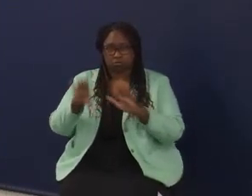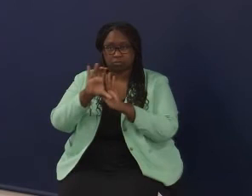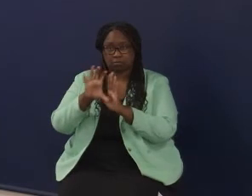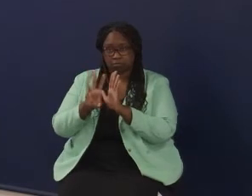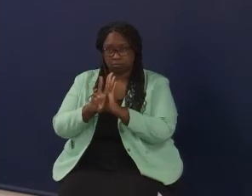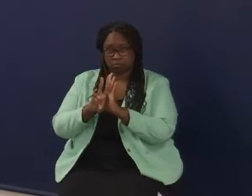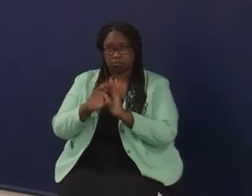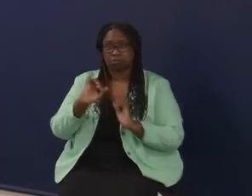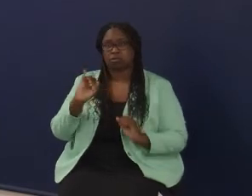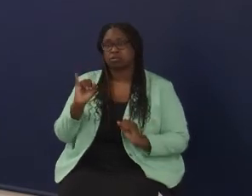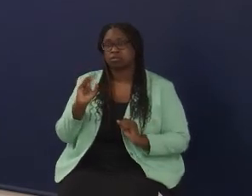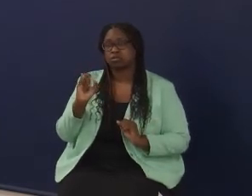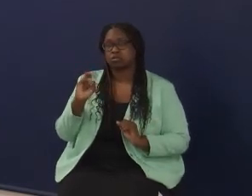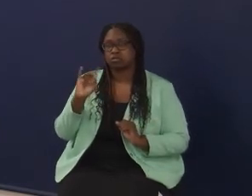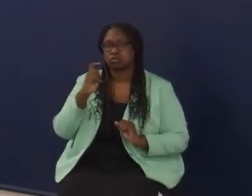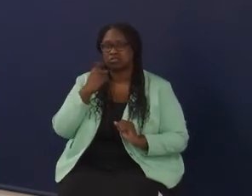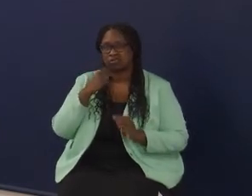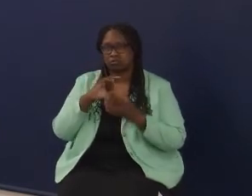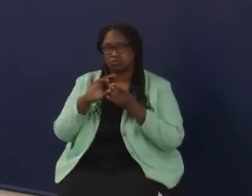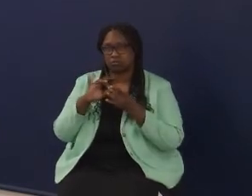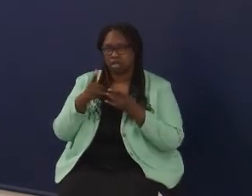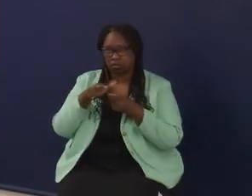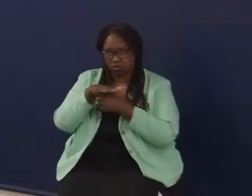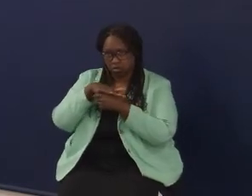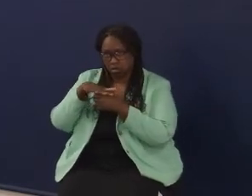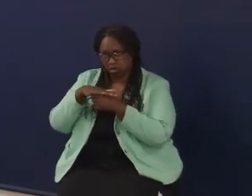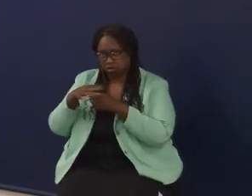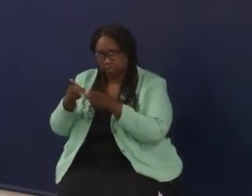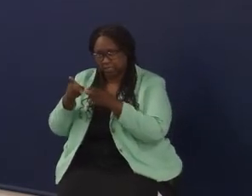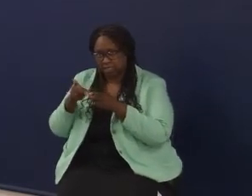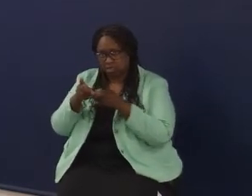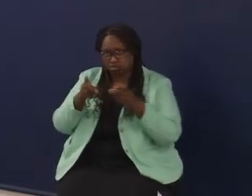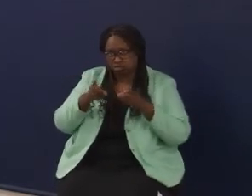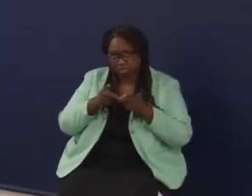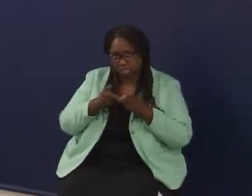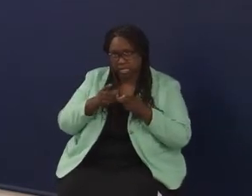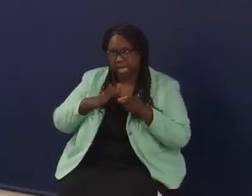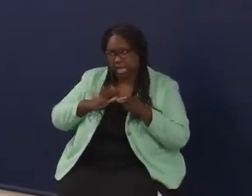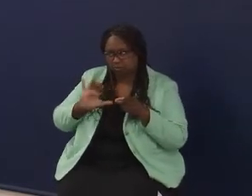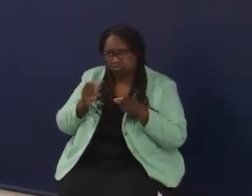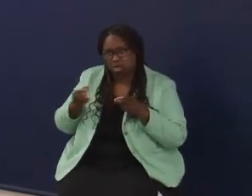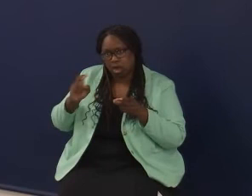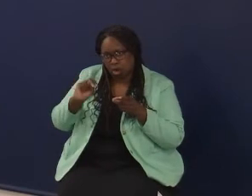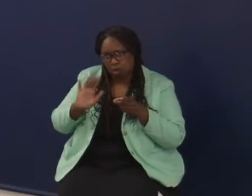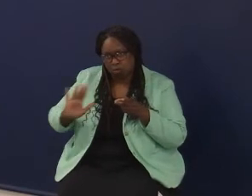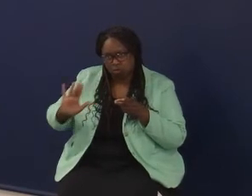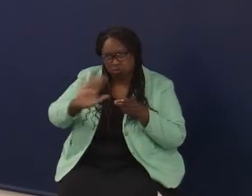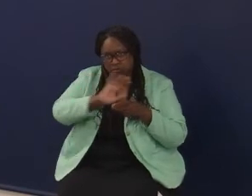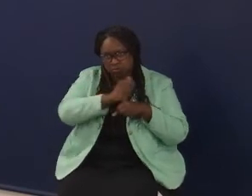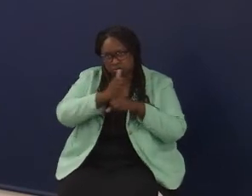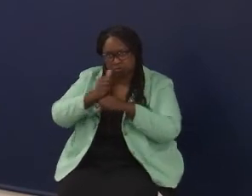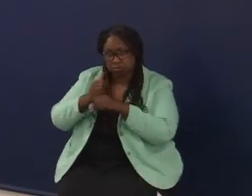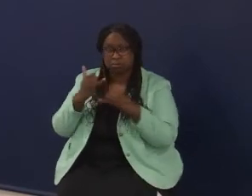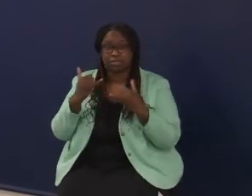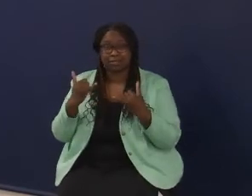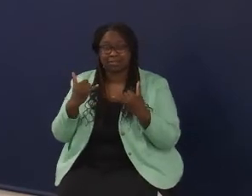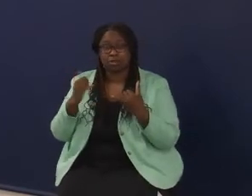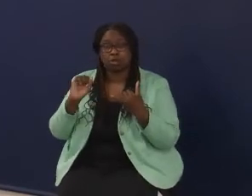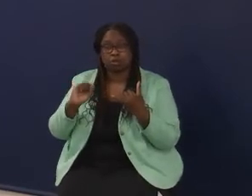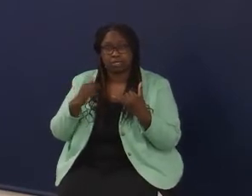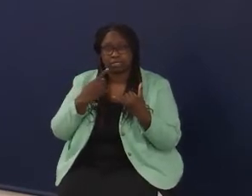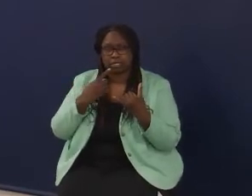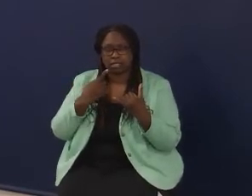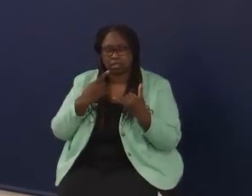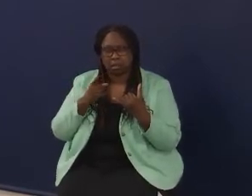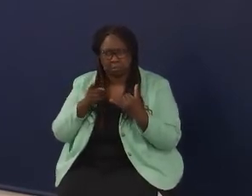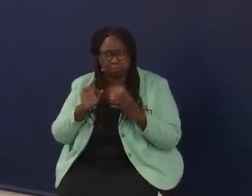Justin shared with us there are a number of local districts who've already developed their own local versions of this. This is an opportunity for us to say we